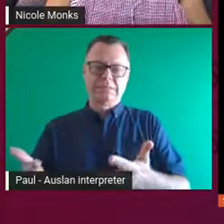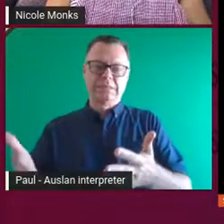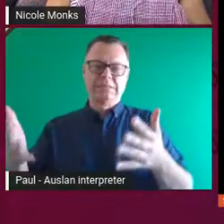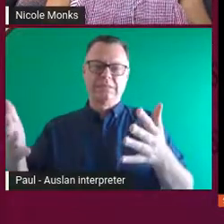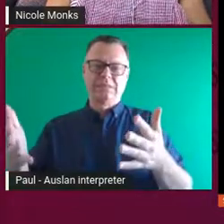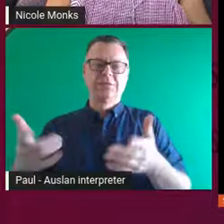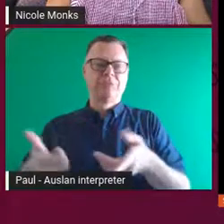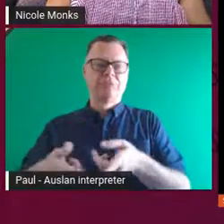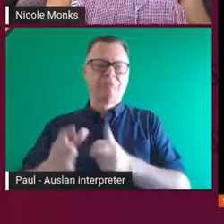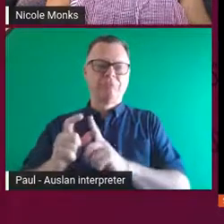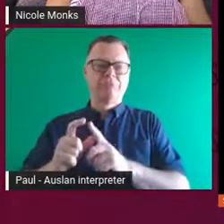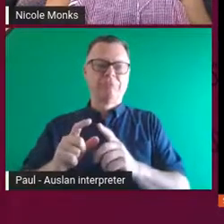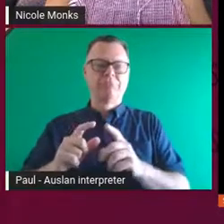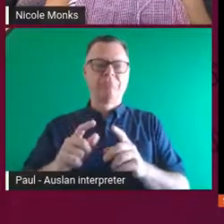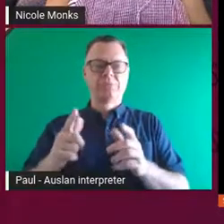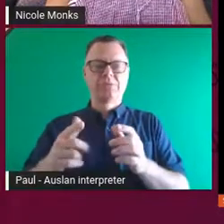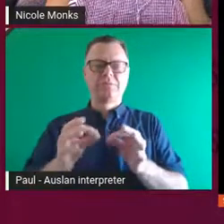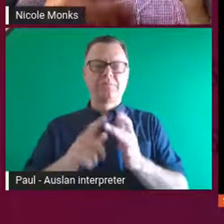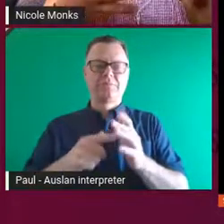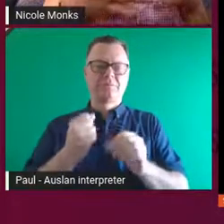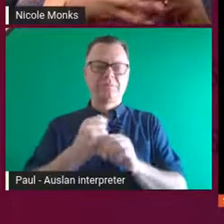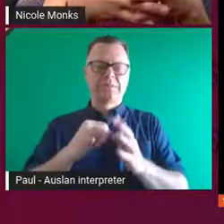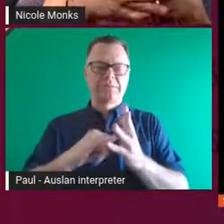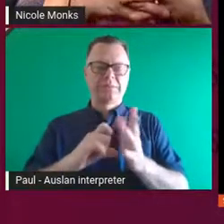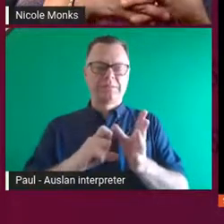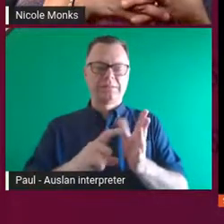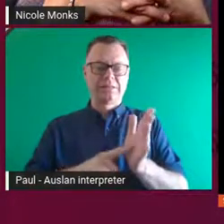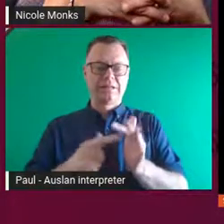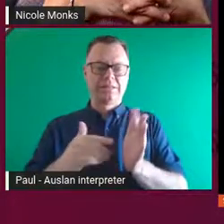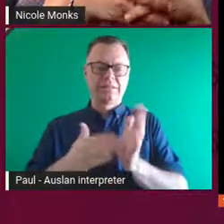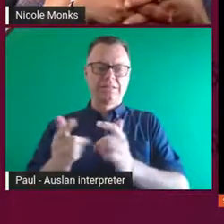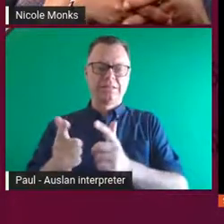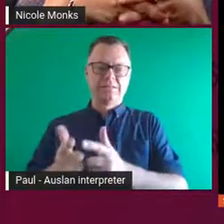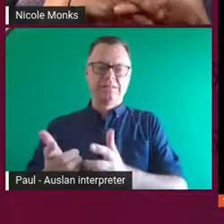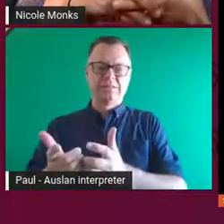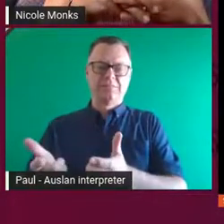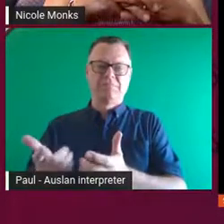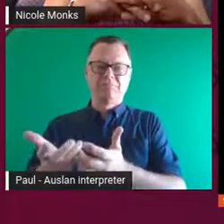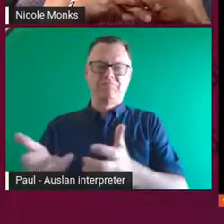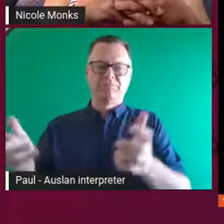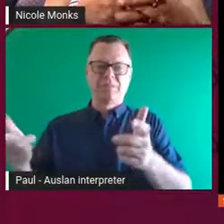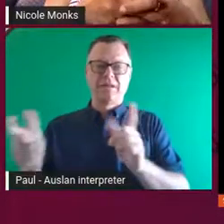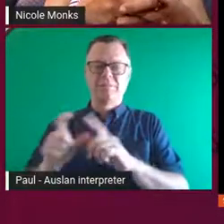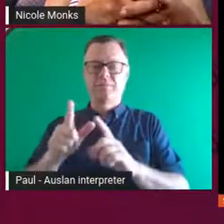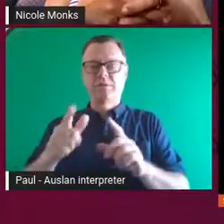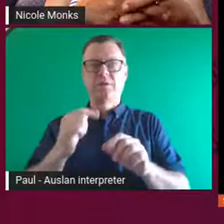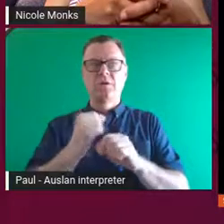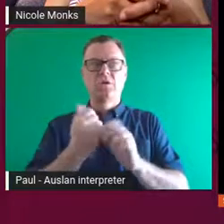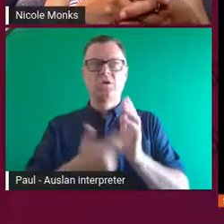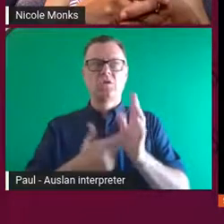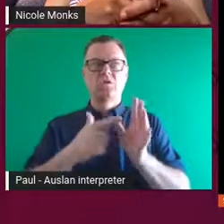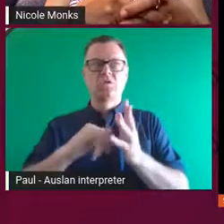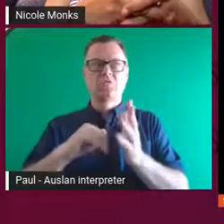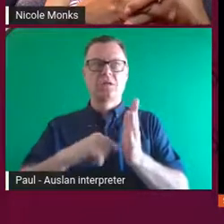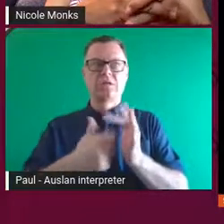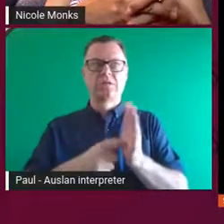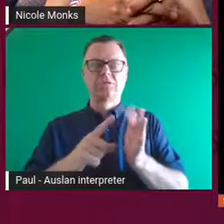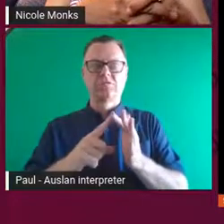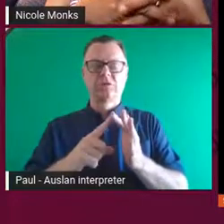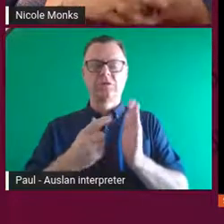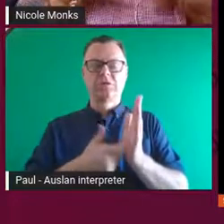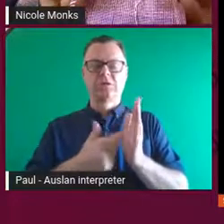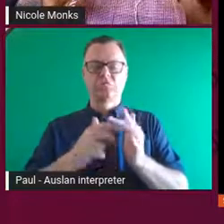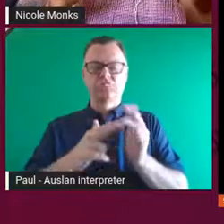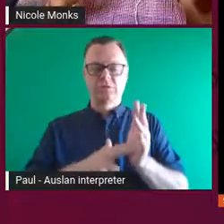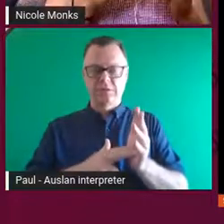larger scale. So basically the resin or the grass-free resin is a thermoplastic. So that